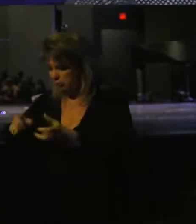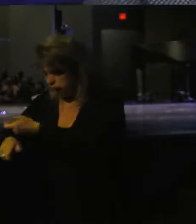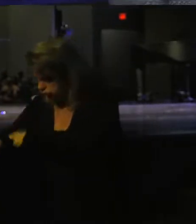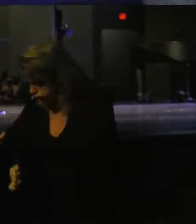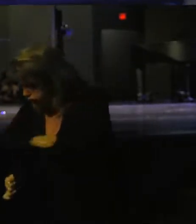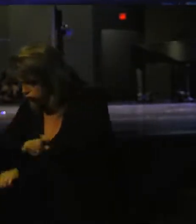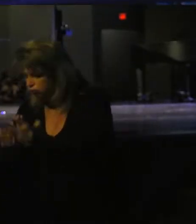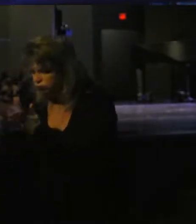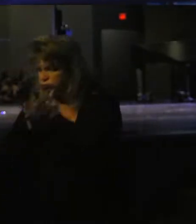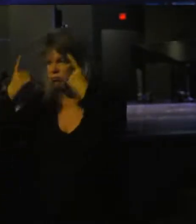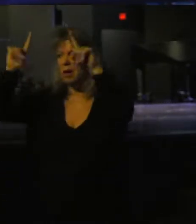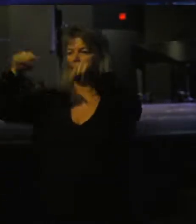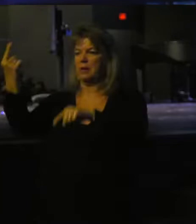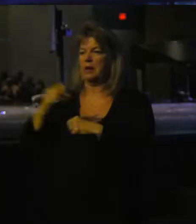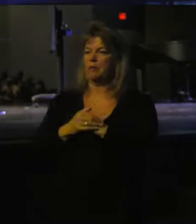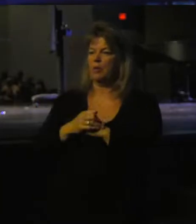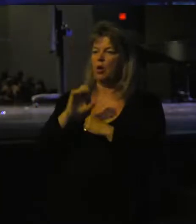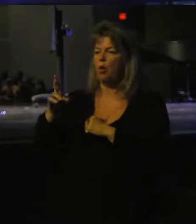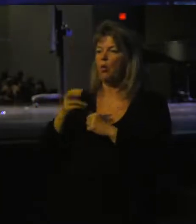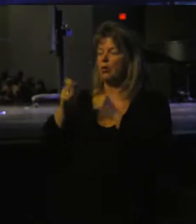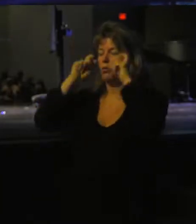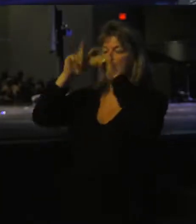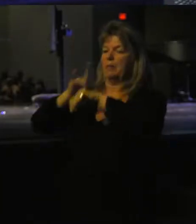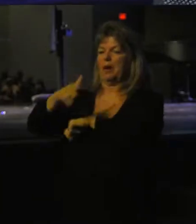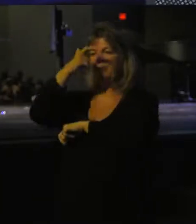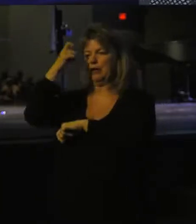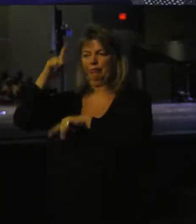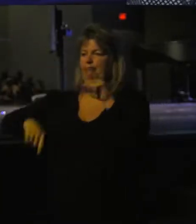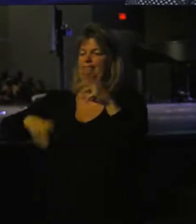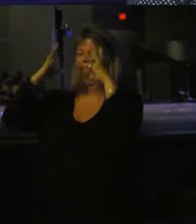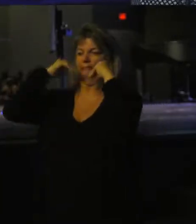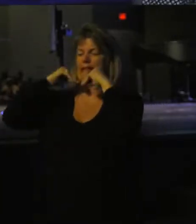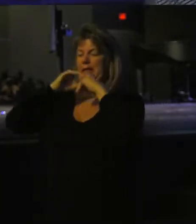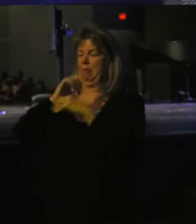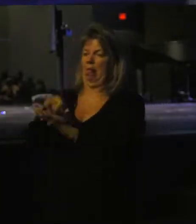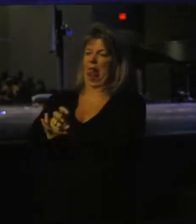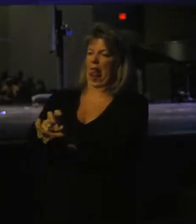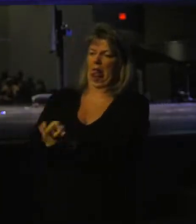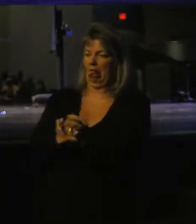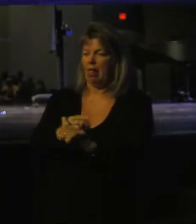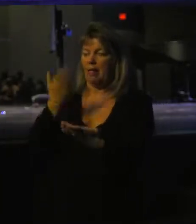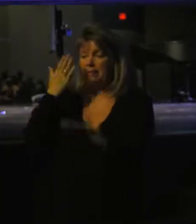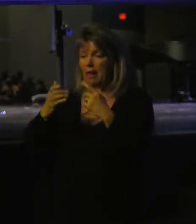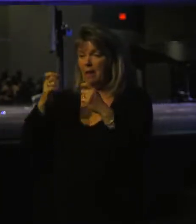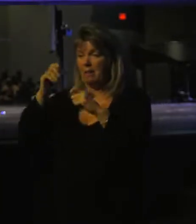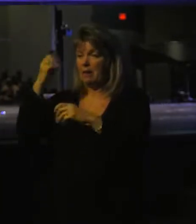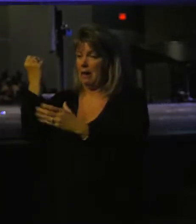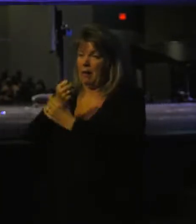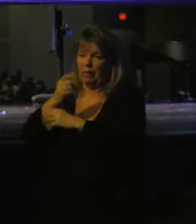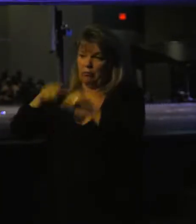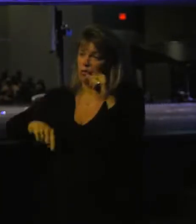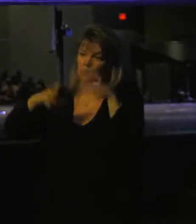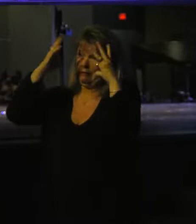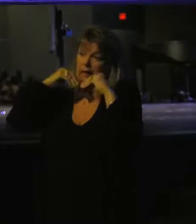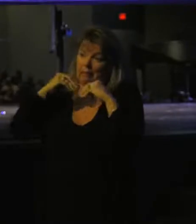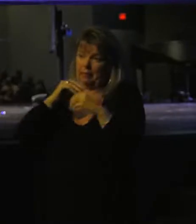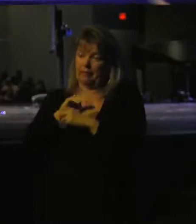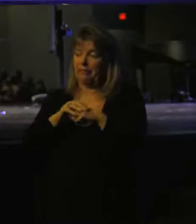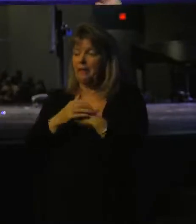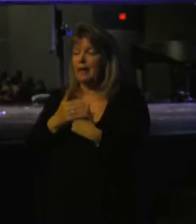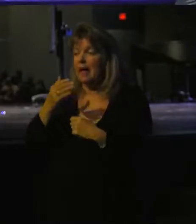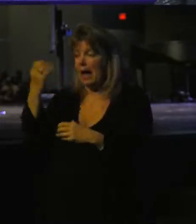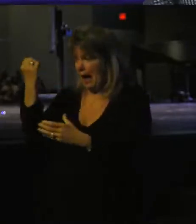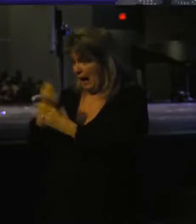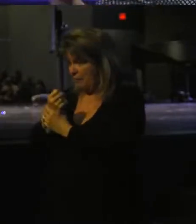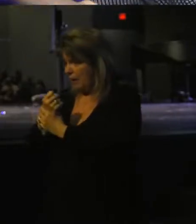or you get out of bed early because you can't sleep. Maybe Abraham got out of bed early because he just couldn't sleep. Abraham,